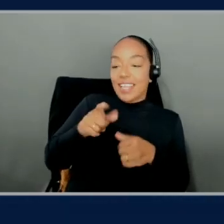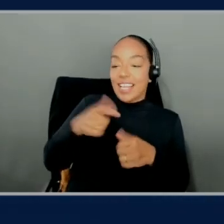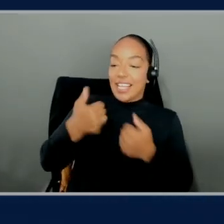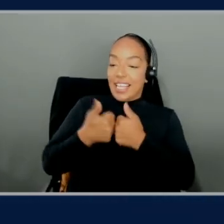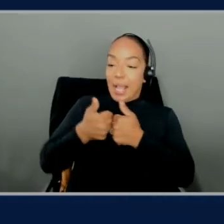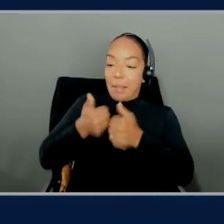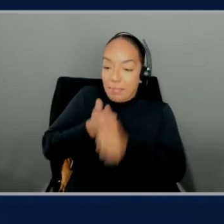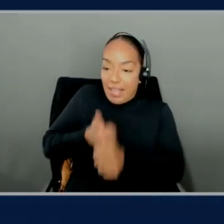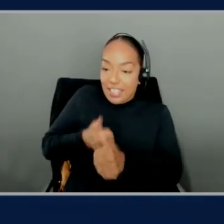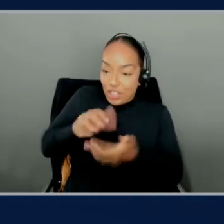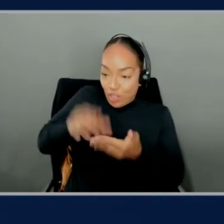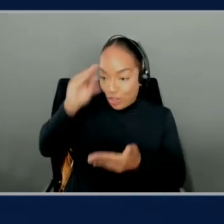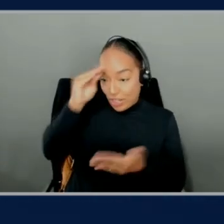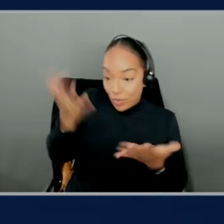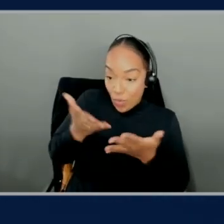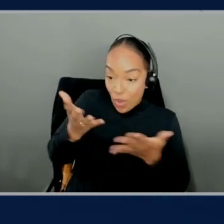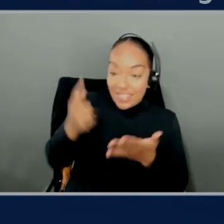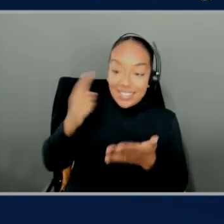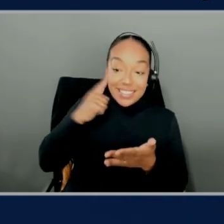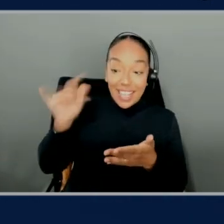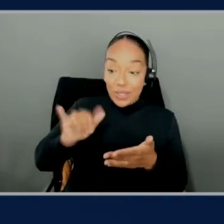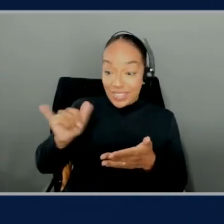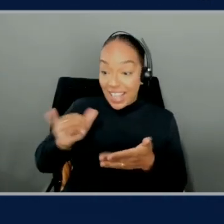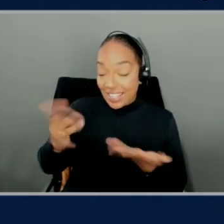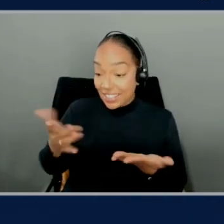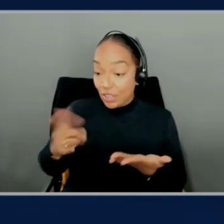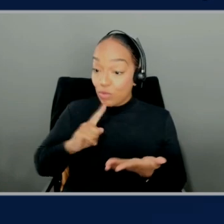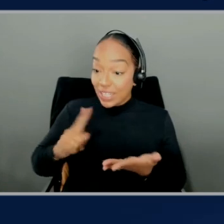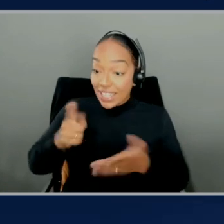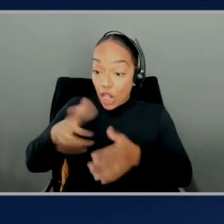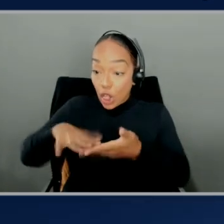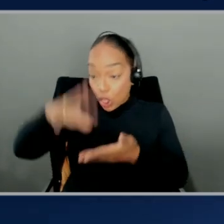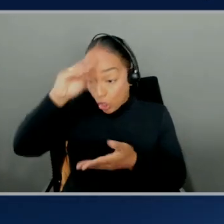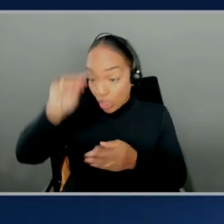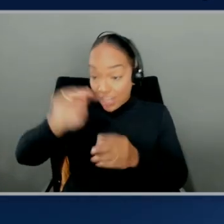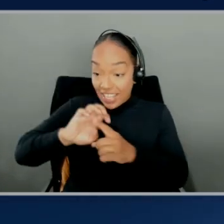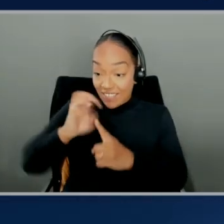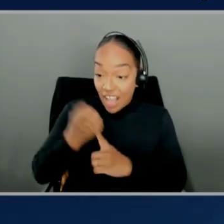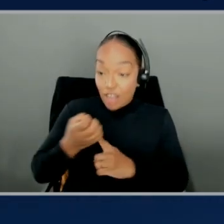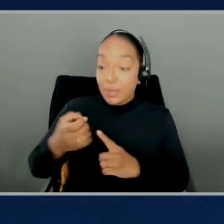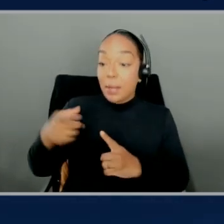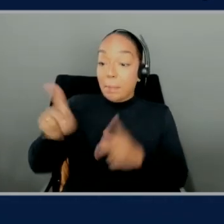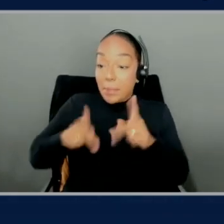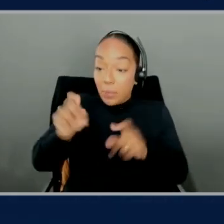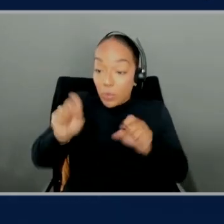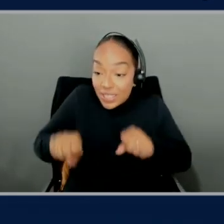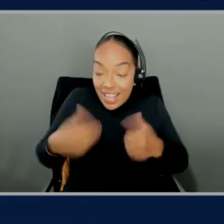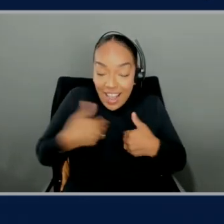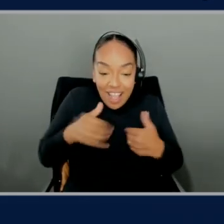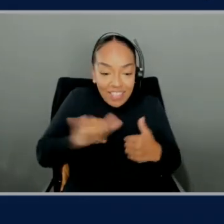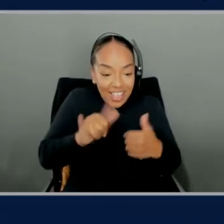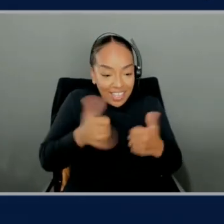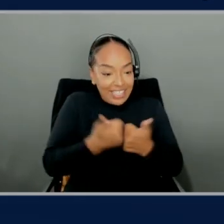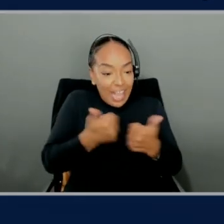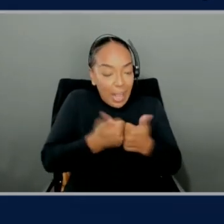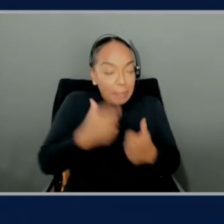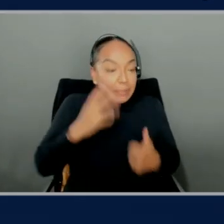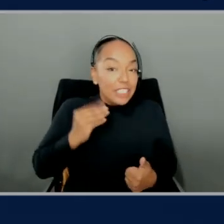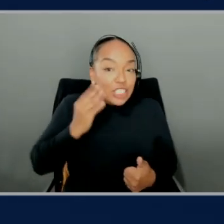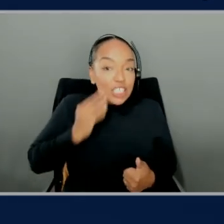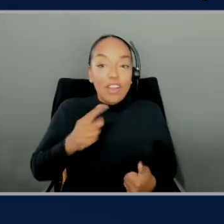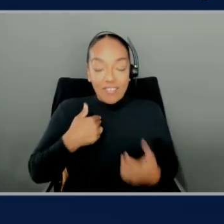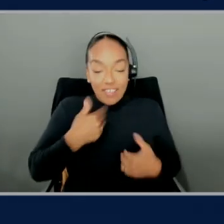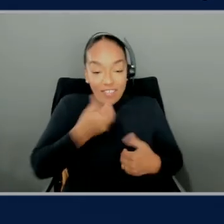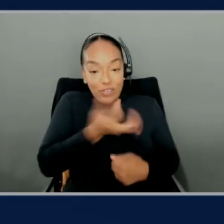to me, it's what it sounds like. It is a learning environment where people can have this kind of gamified experience. There's actually a few